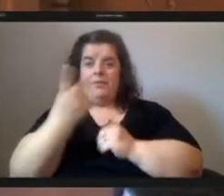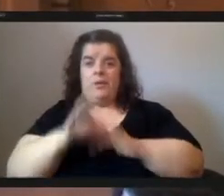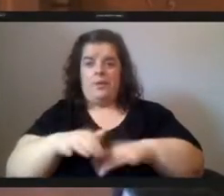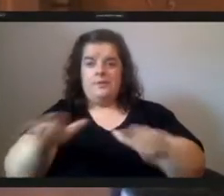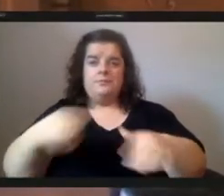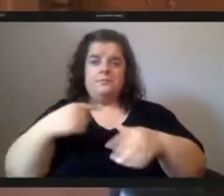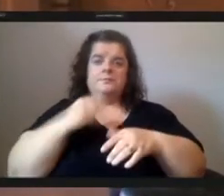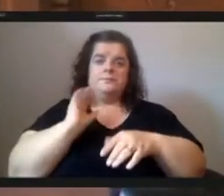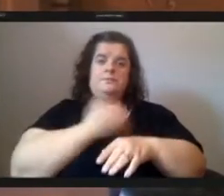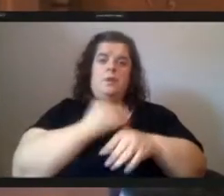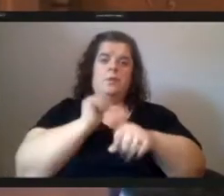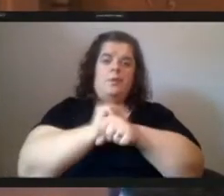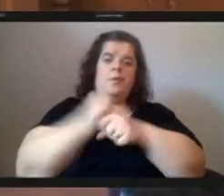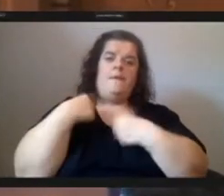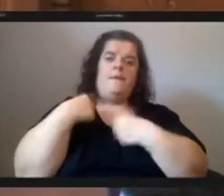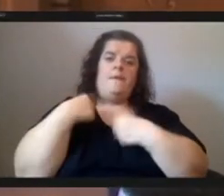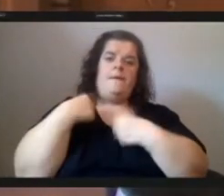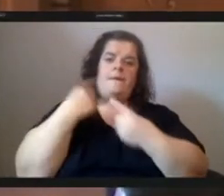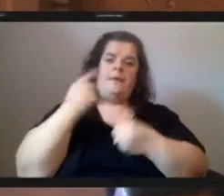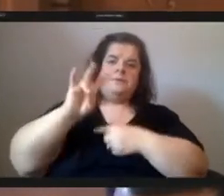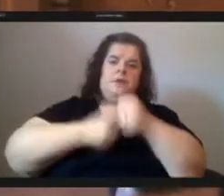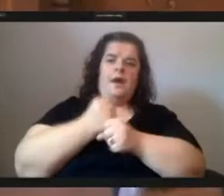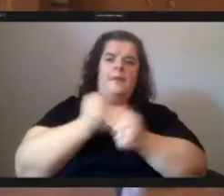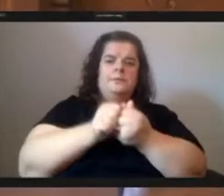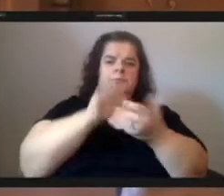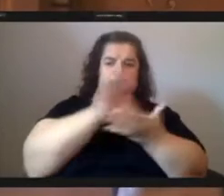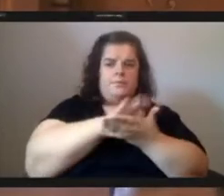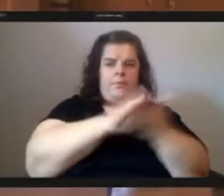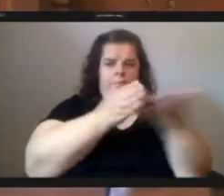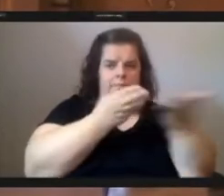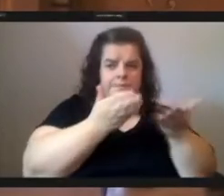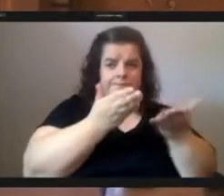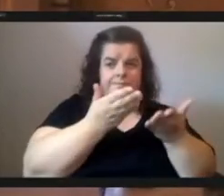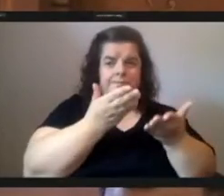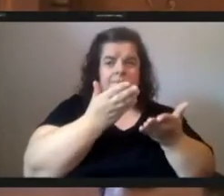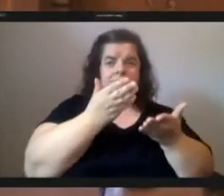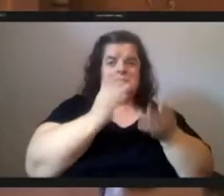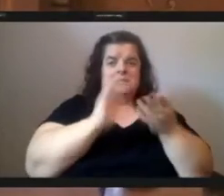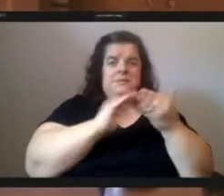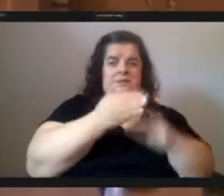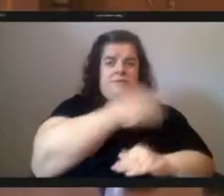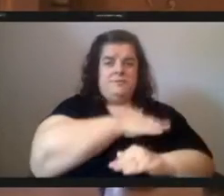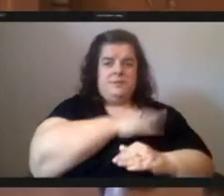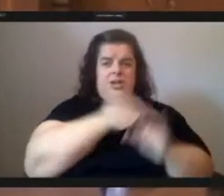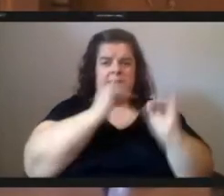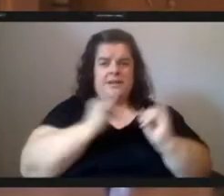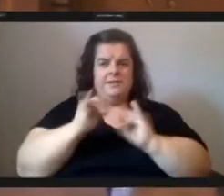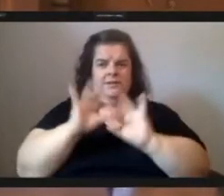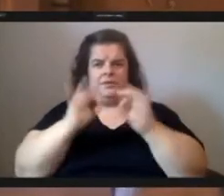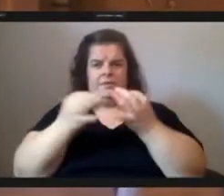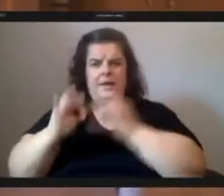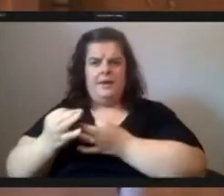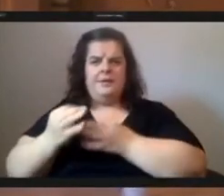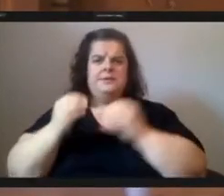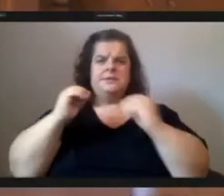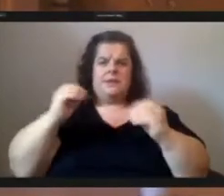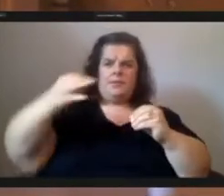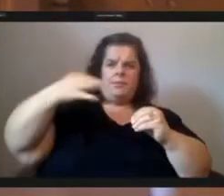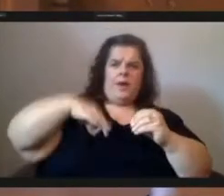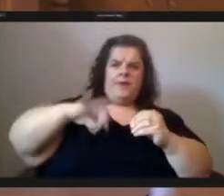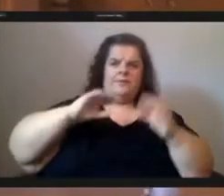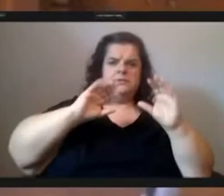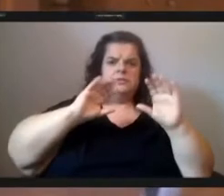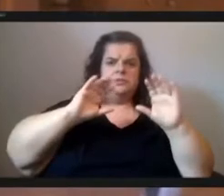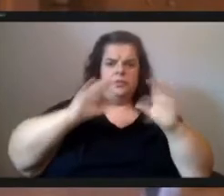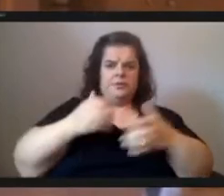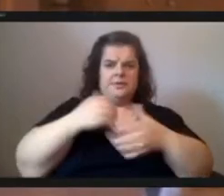years has been with schools who service the city of pittsburgh as well as individuals and families and other non-profit organizations within the city limits